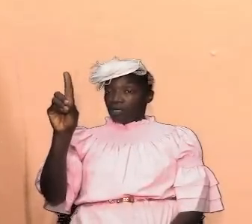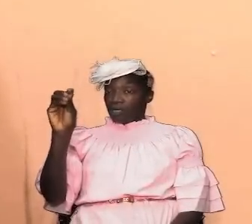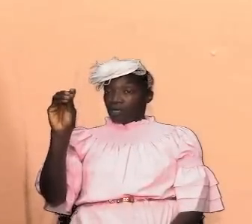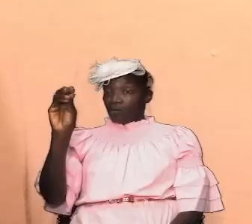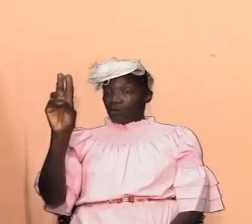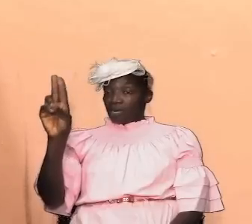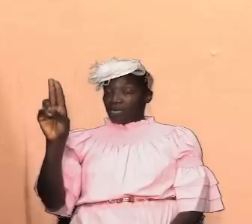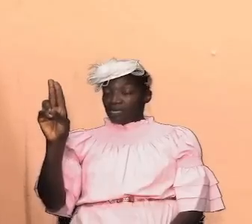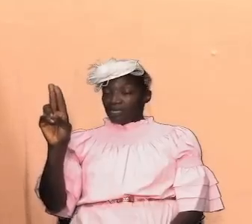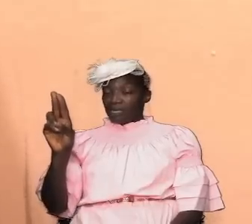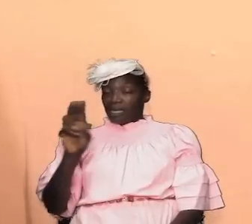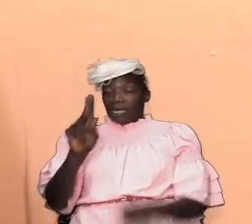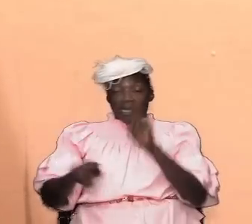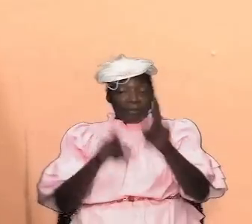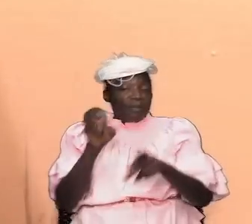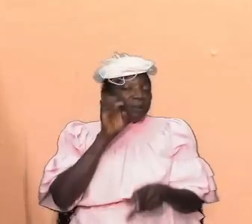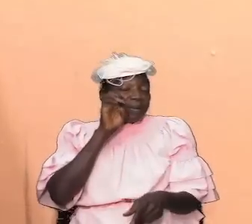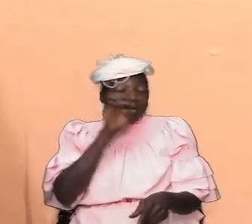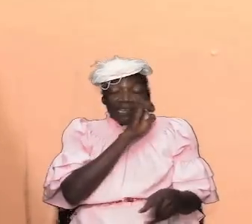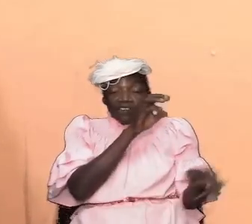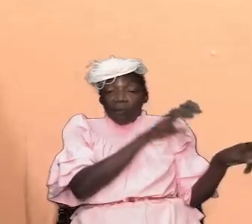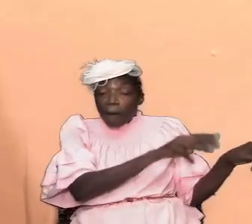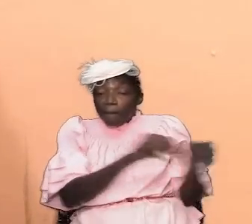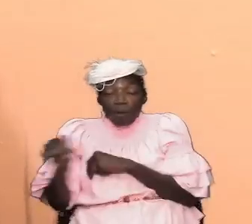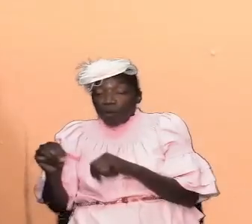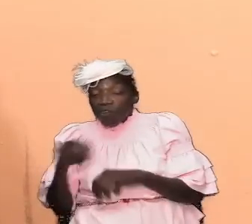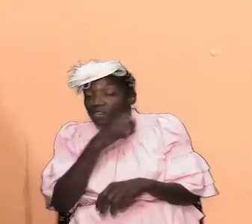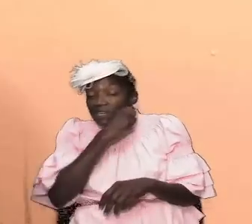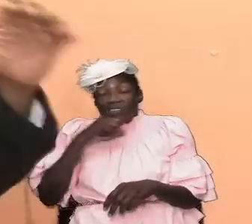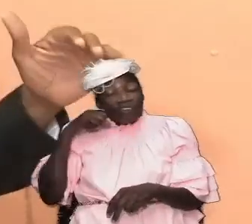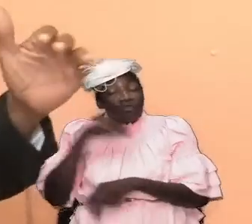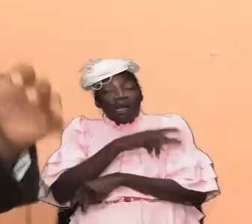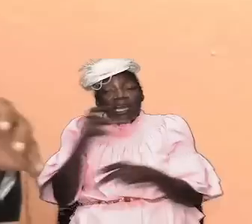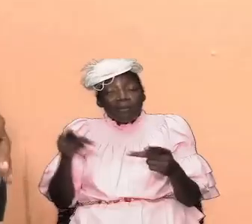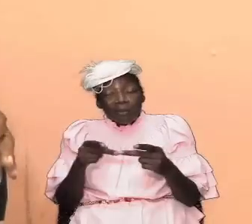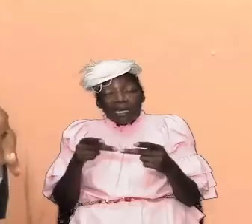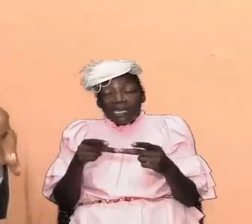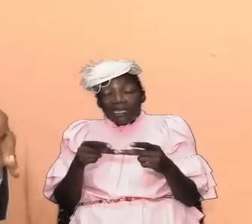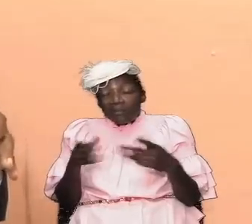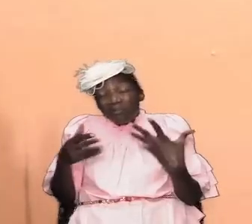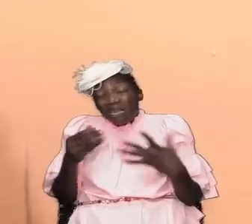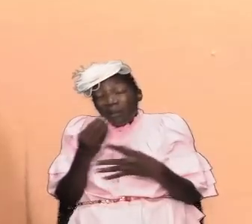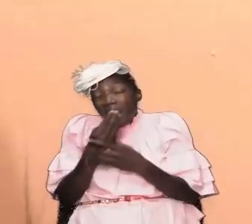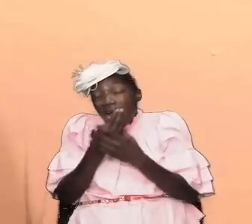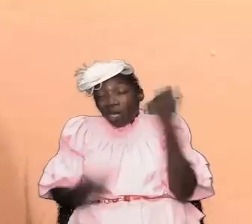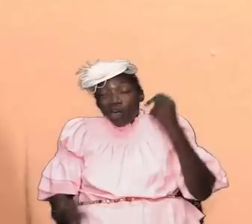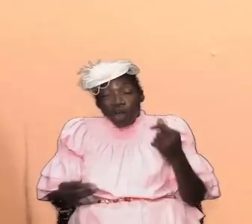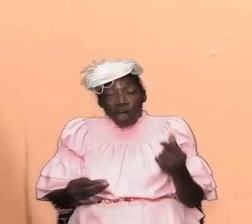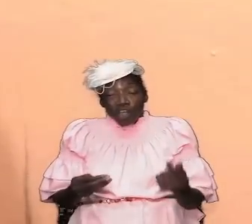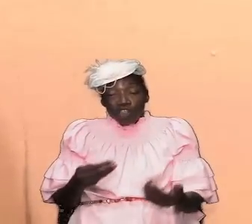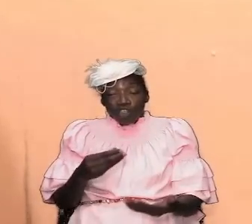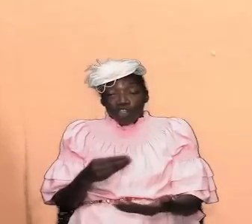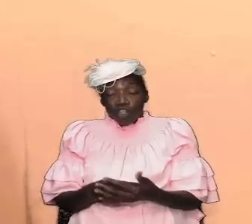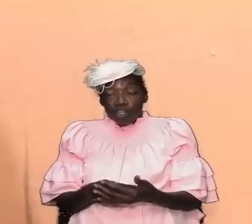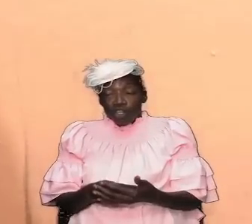moving through the wilderness they would be at a total loss to learn